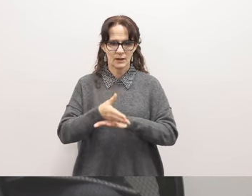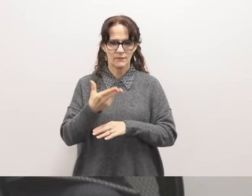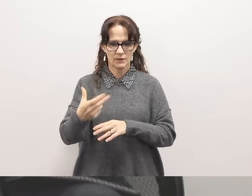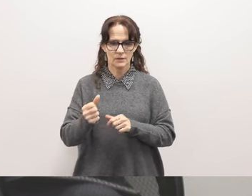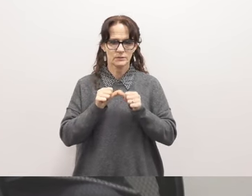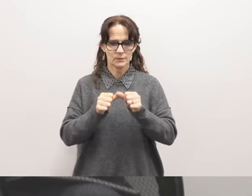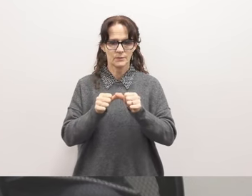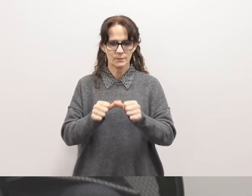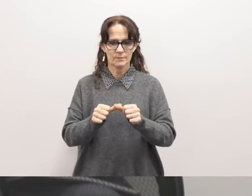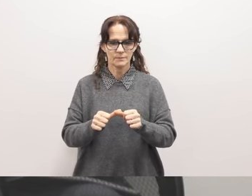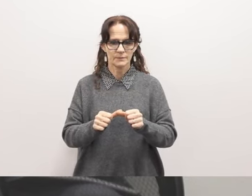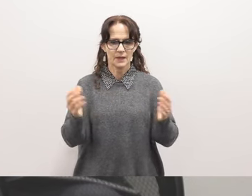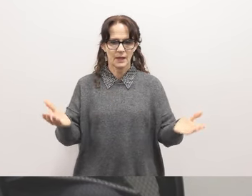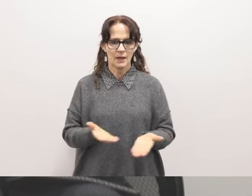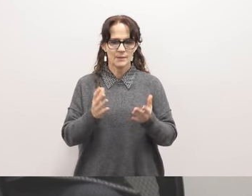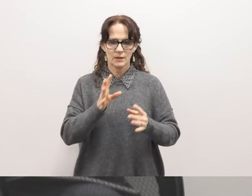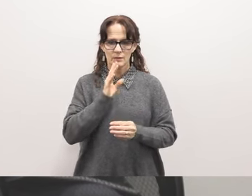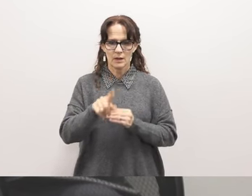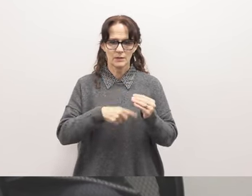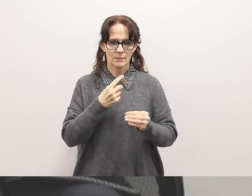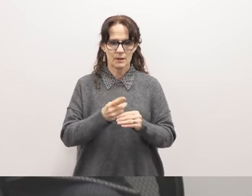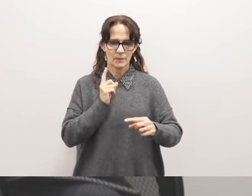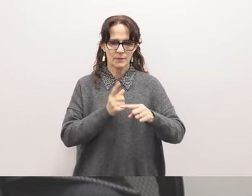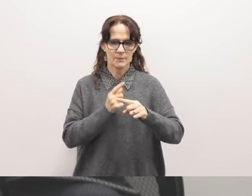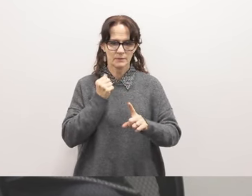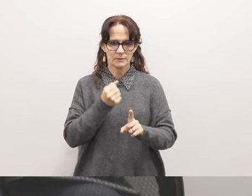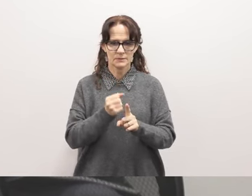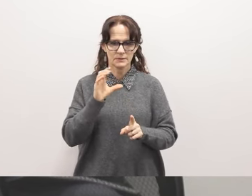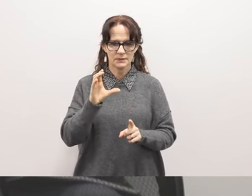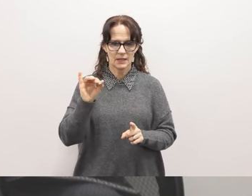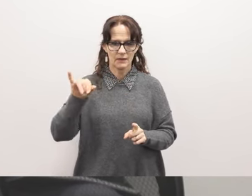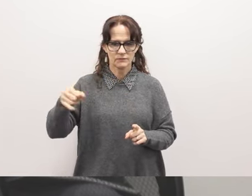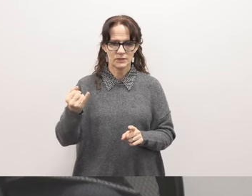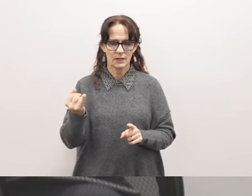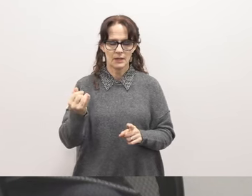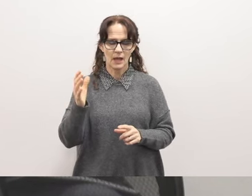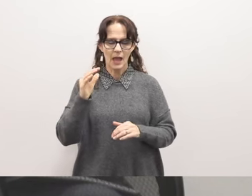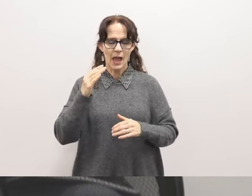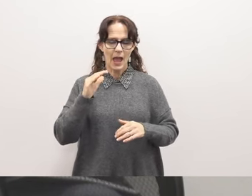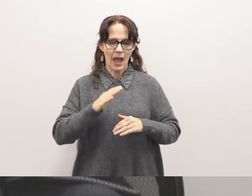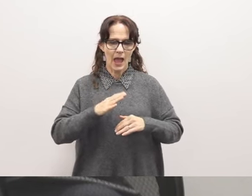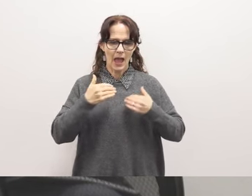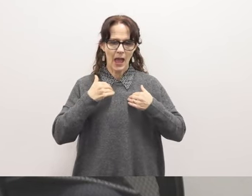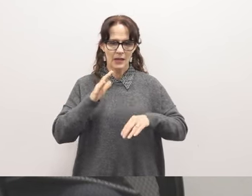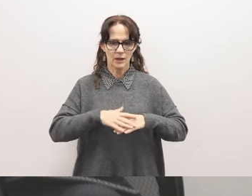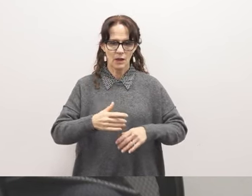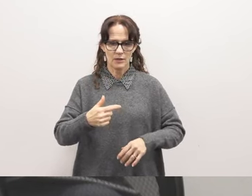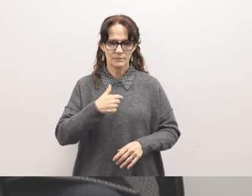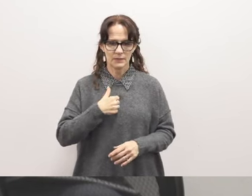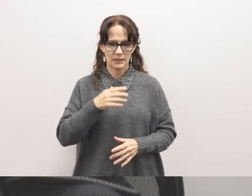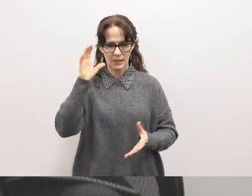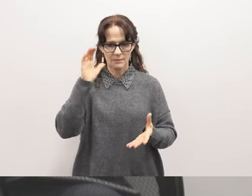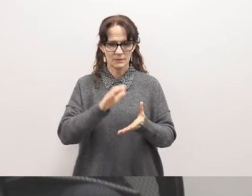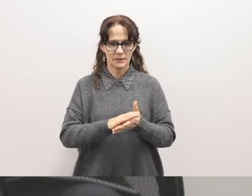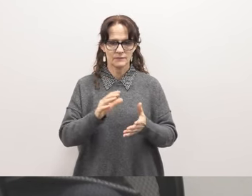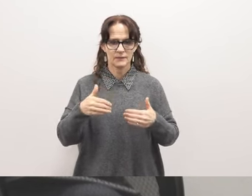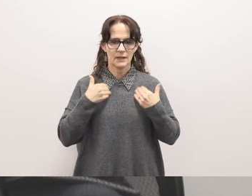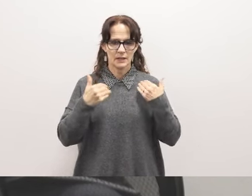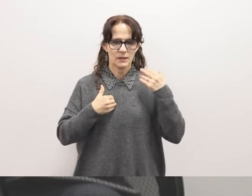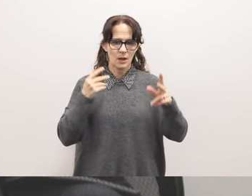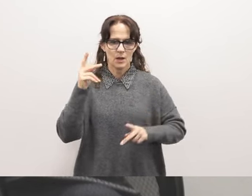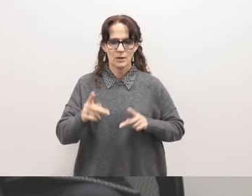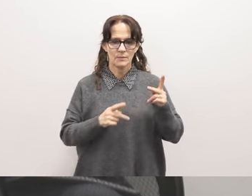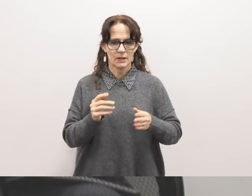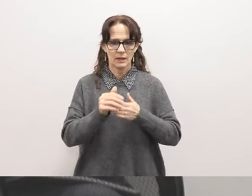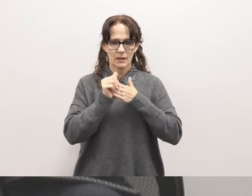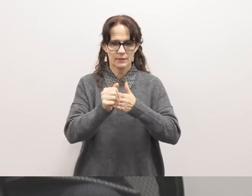school. I am here to speak about the positive impact that CFJ has had on me. CFJ believes that young people are